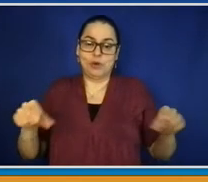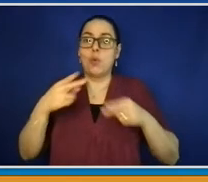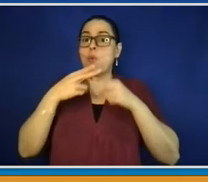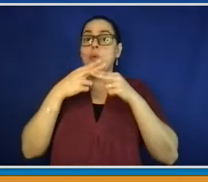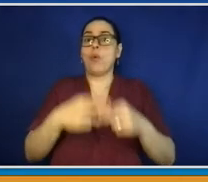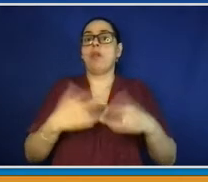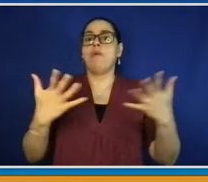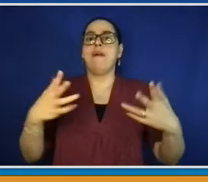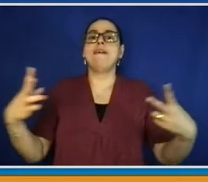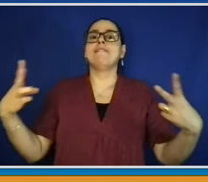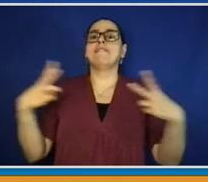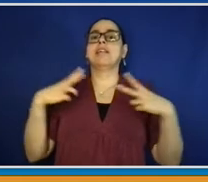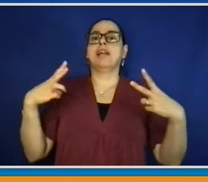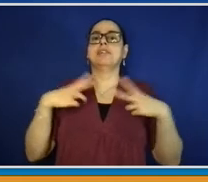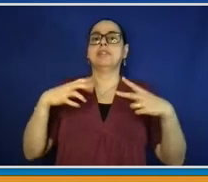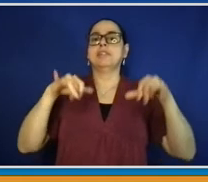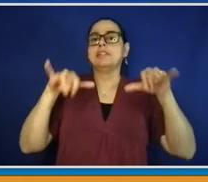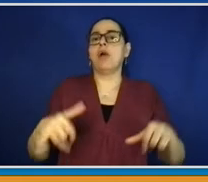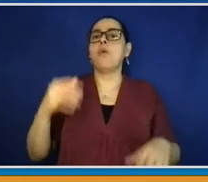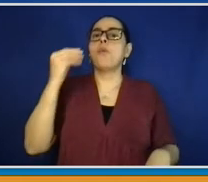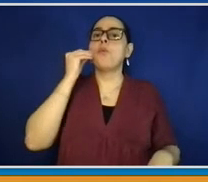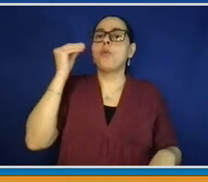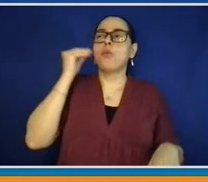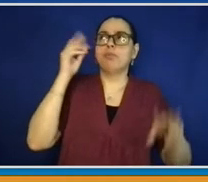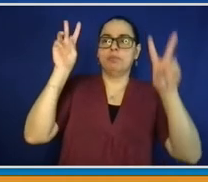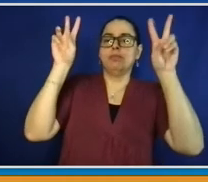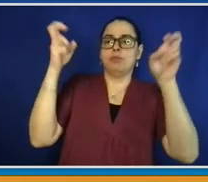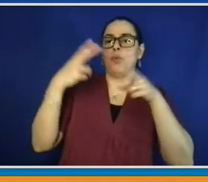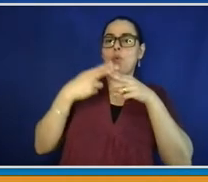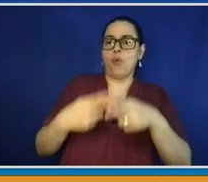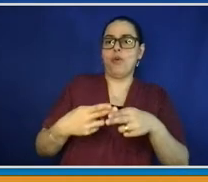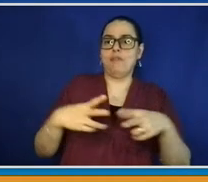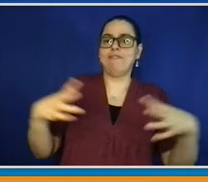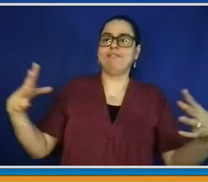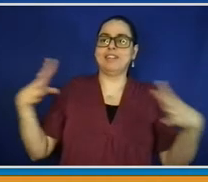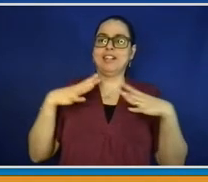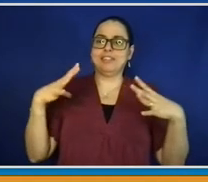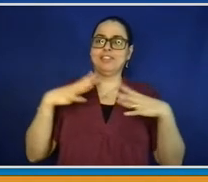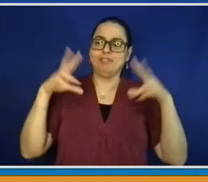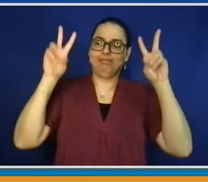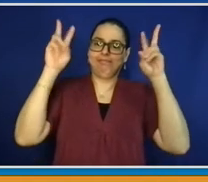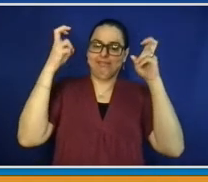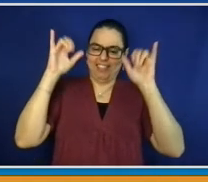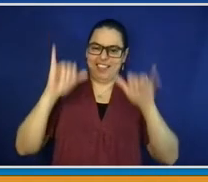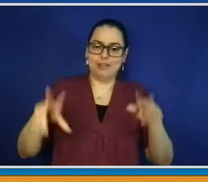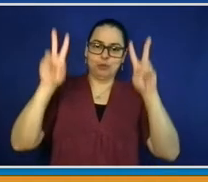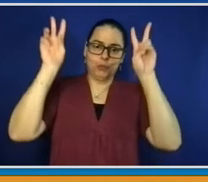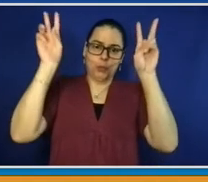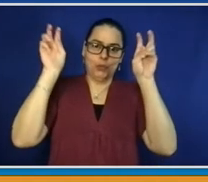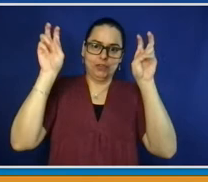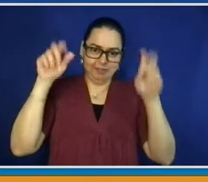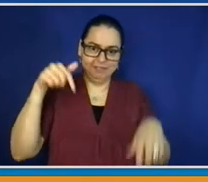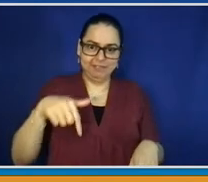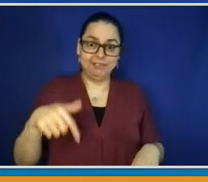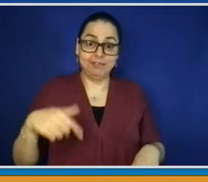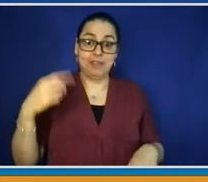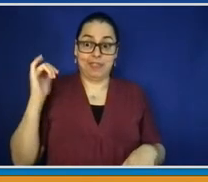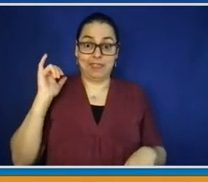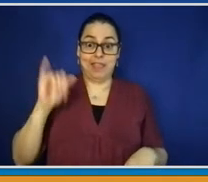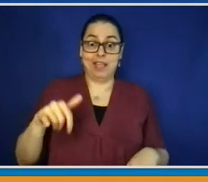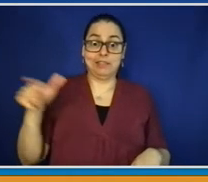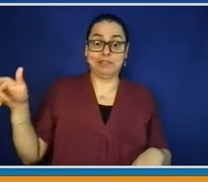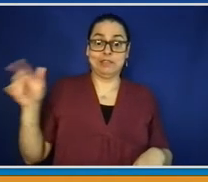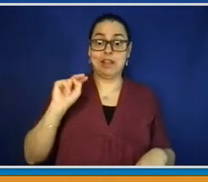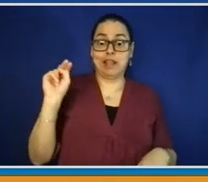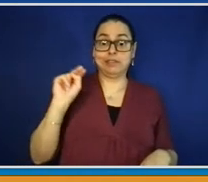Natasha shared with me that this has potential to go further and go beyond, and I couldn't agree